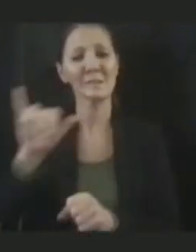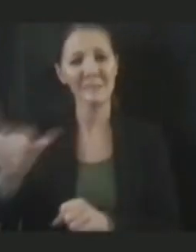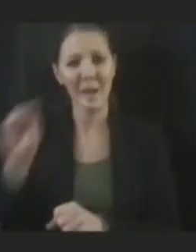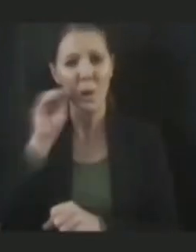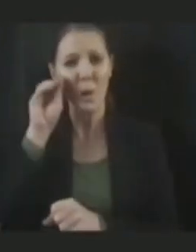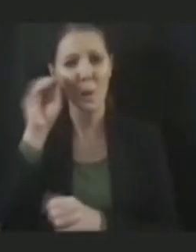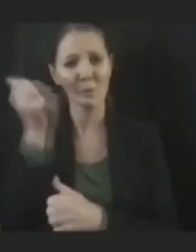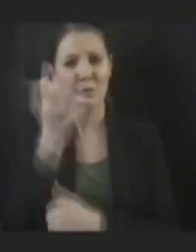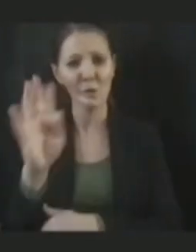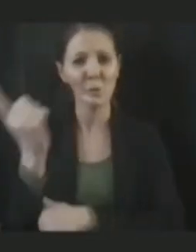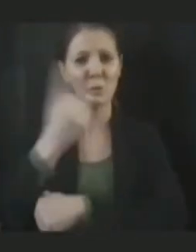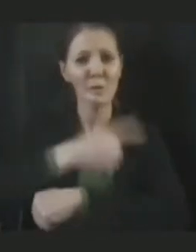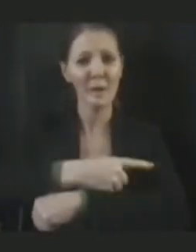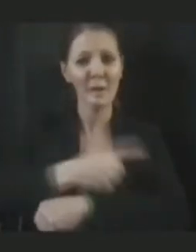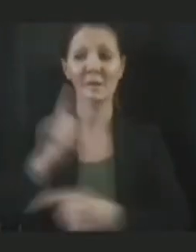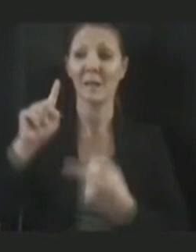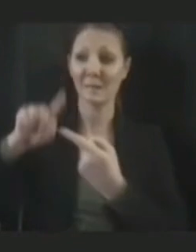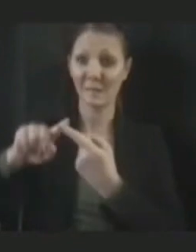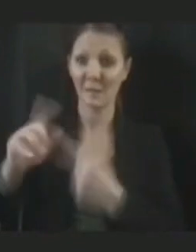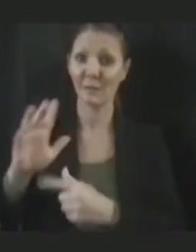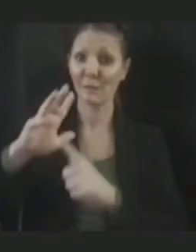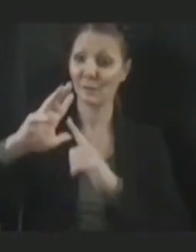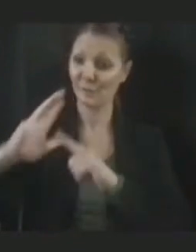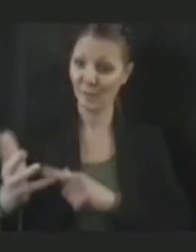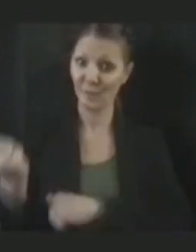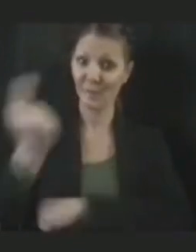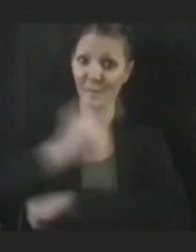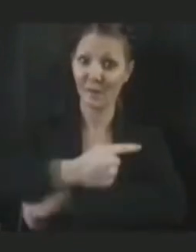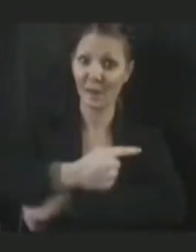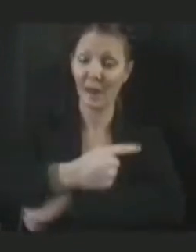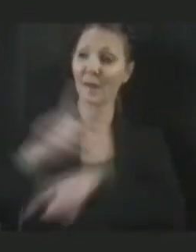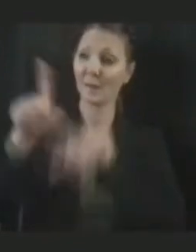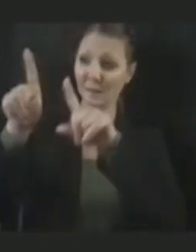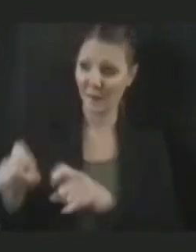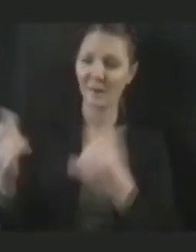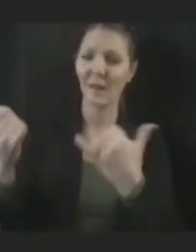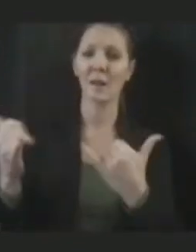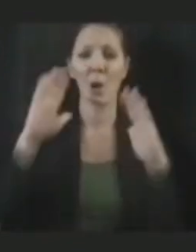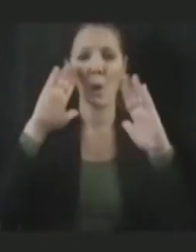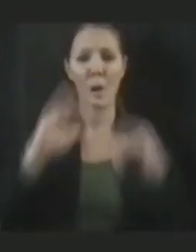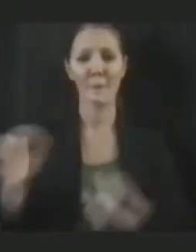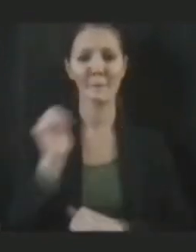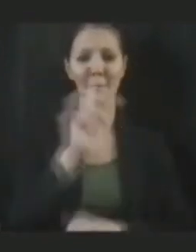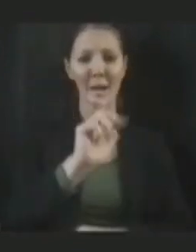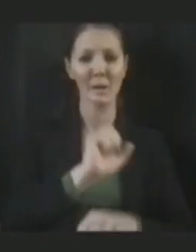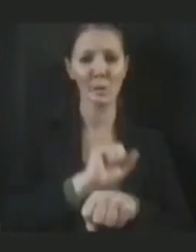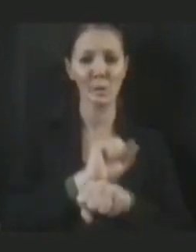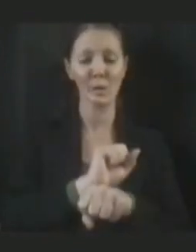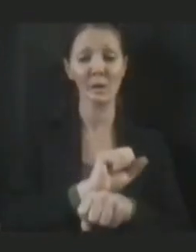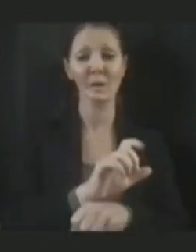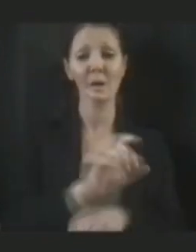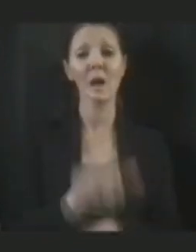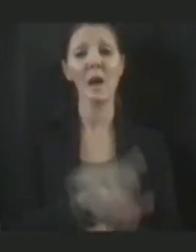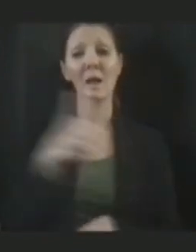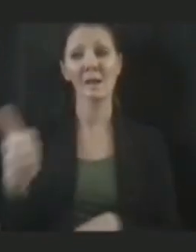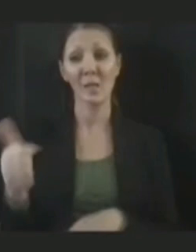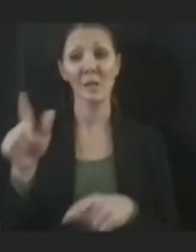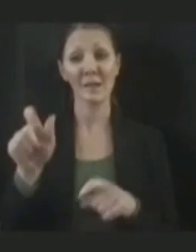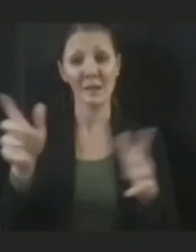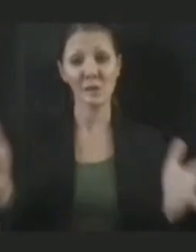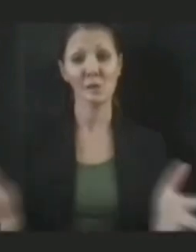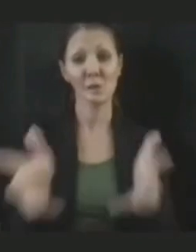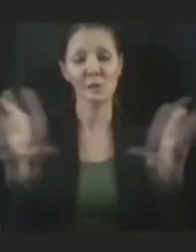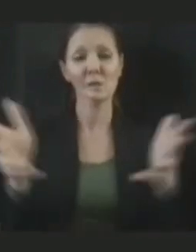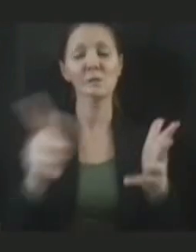five, get the test and hopefully be able to get back to work. The other thing we've got to do is continue to enforce